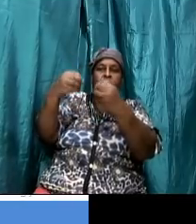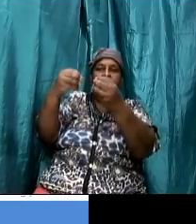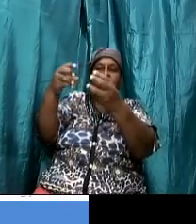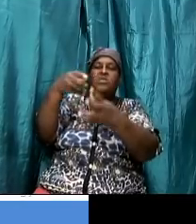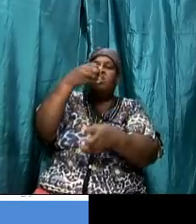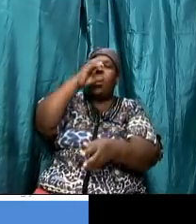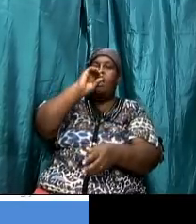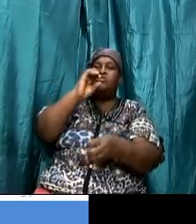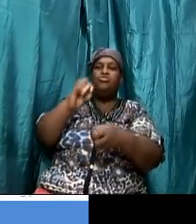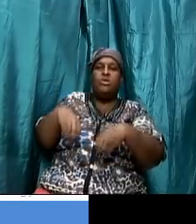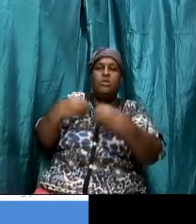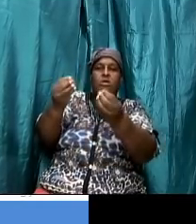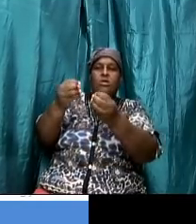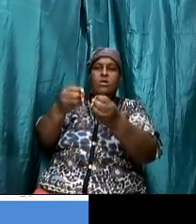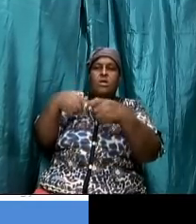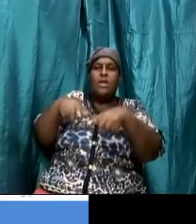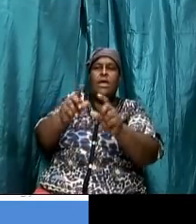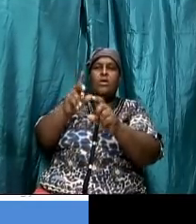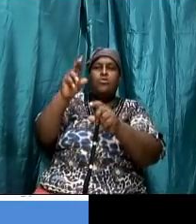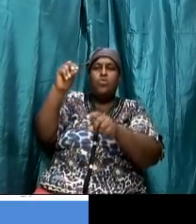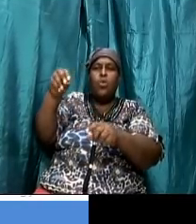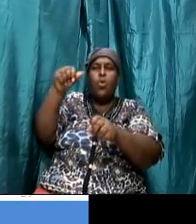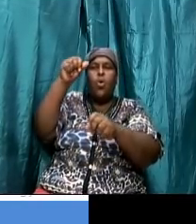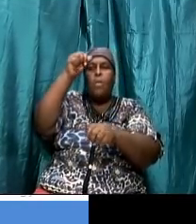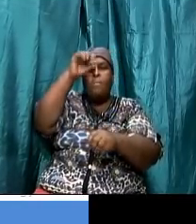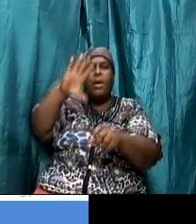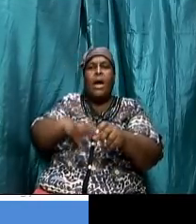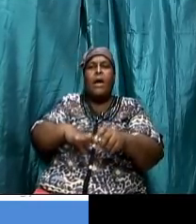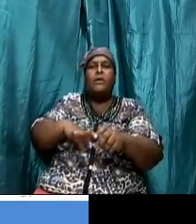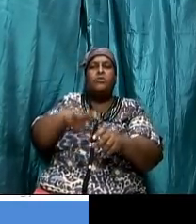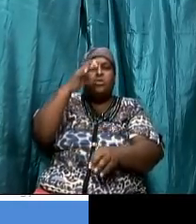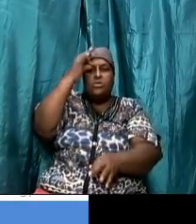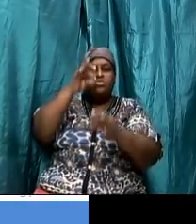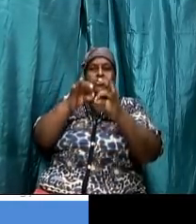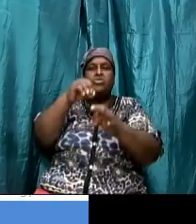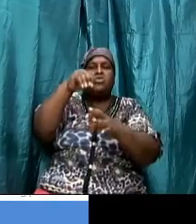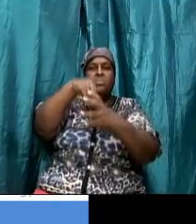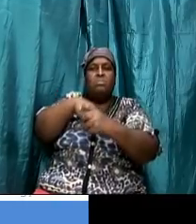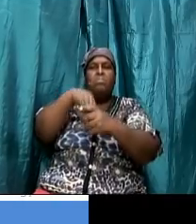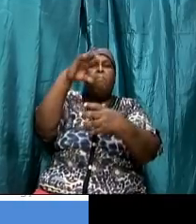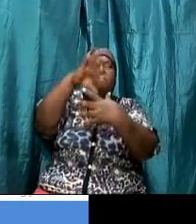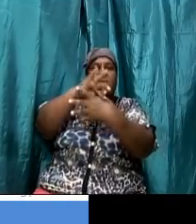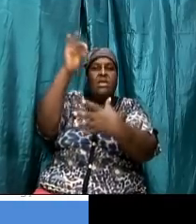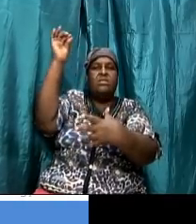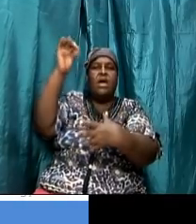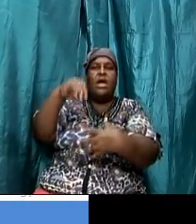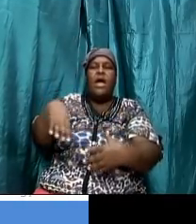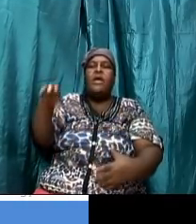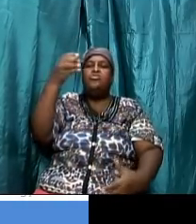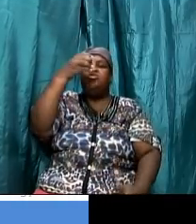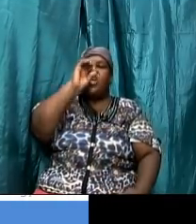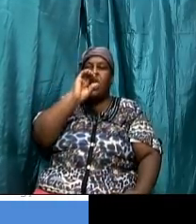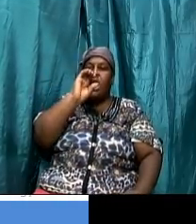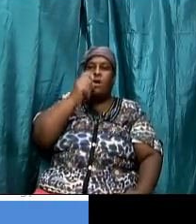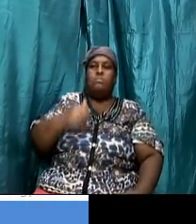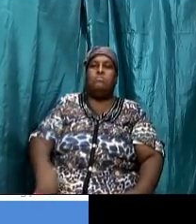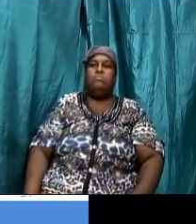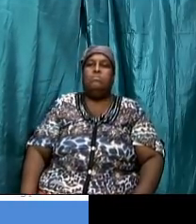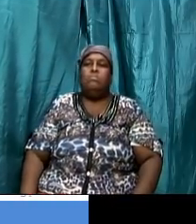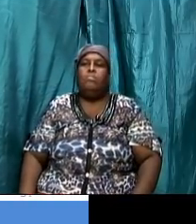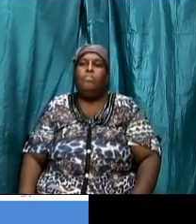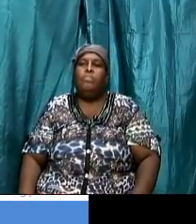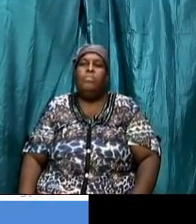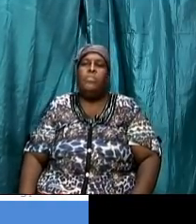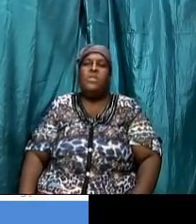offering let no man therefore judge you in meat or in drink we see that there in purple go to